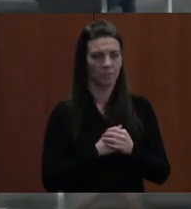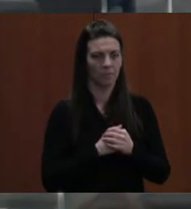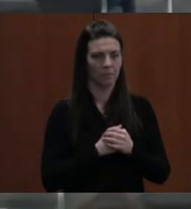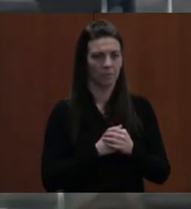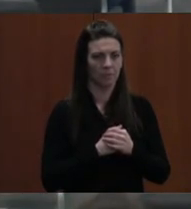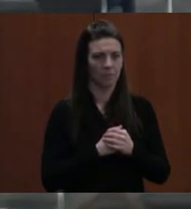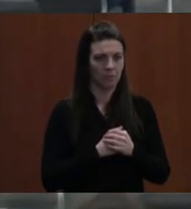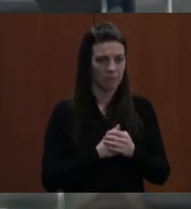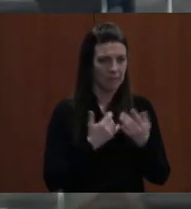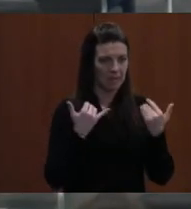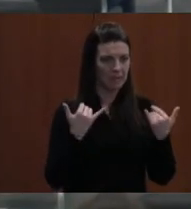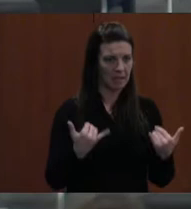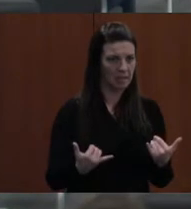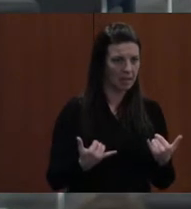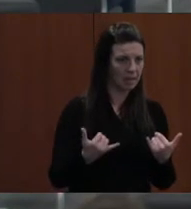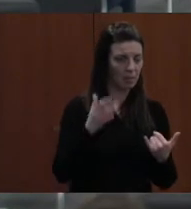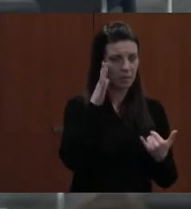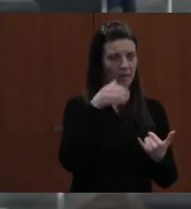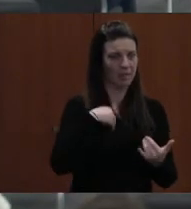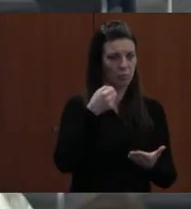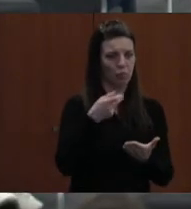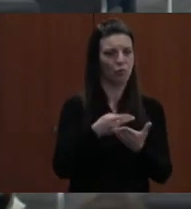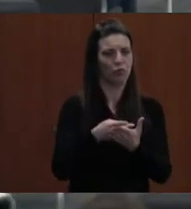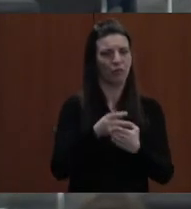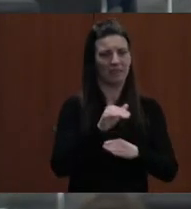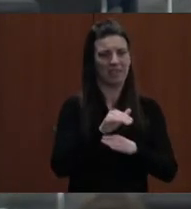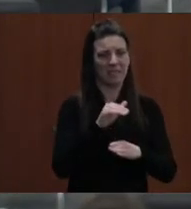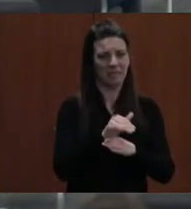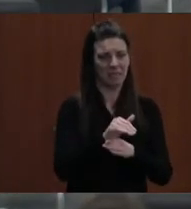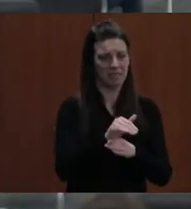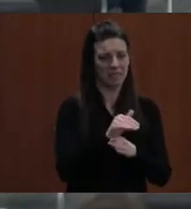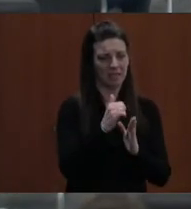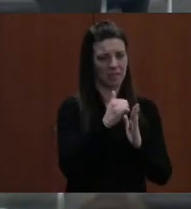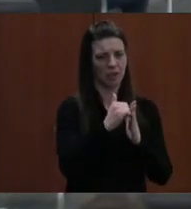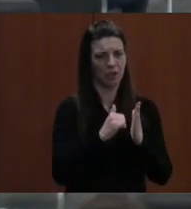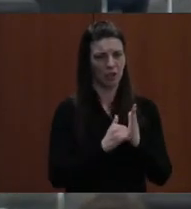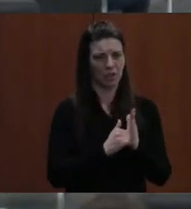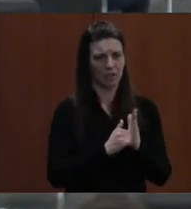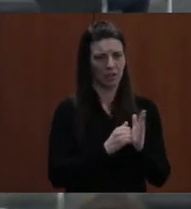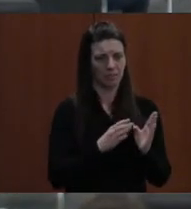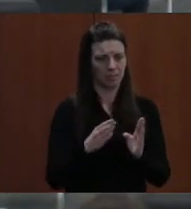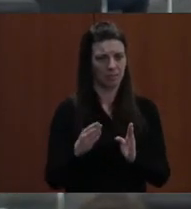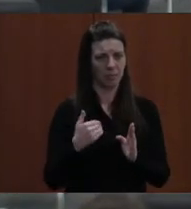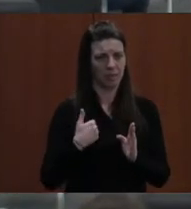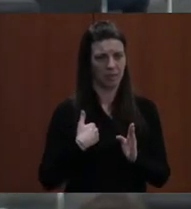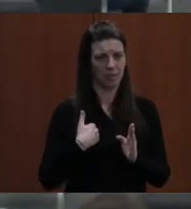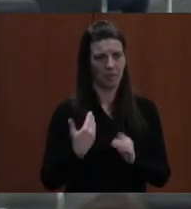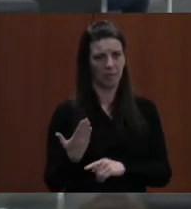This time we'll have approval of this evening's agenda. Is there a motion?